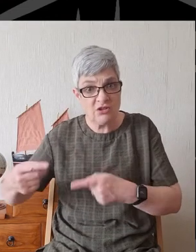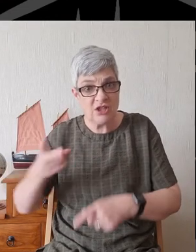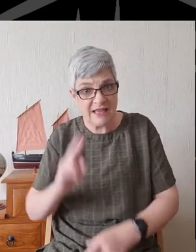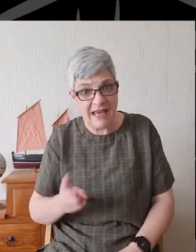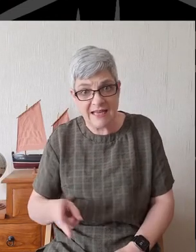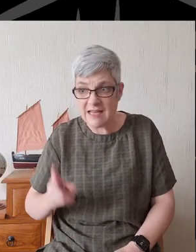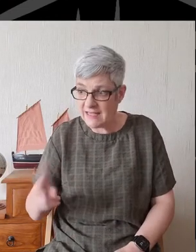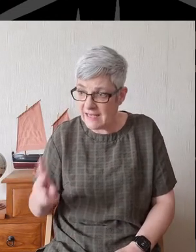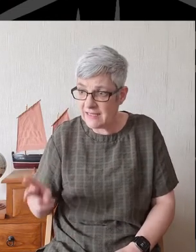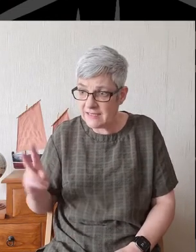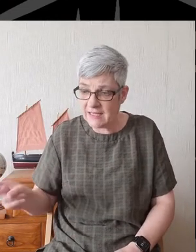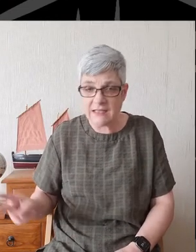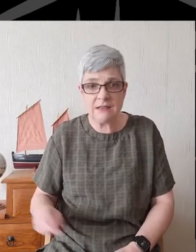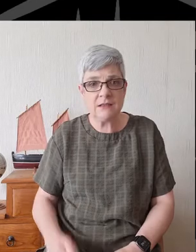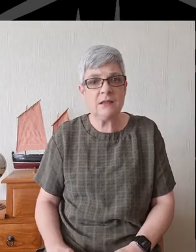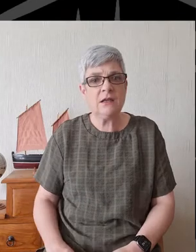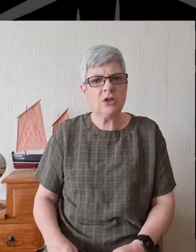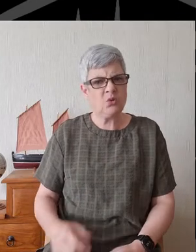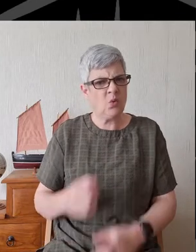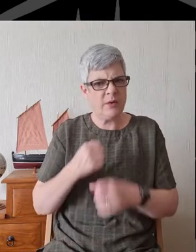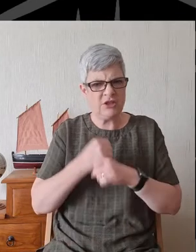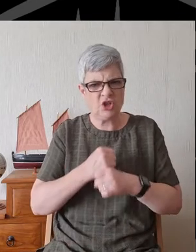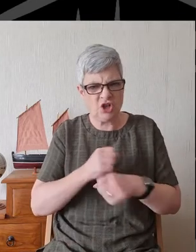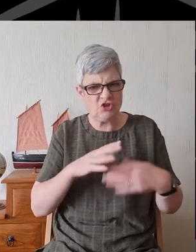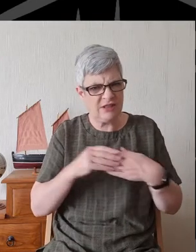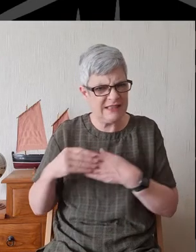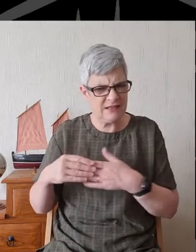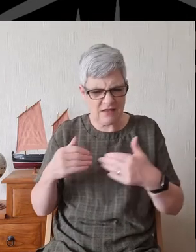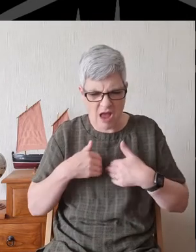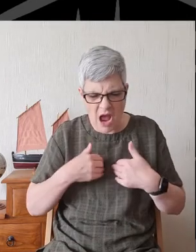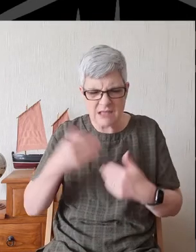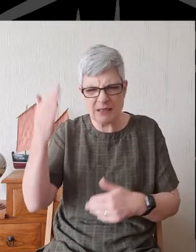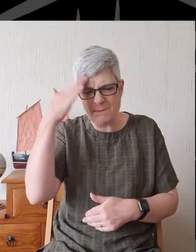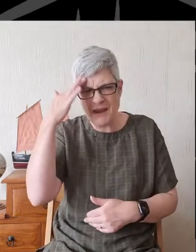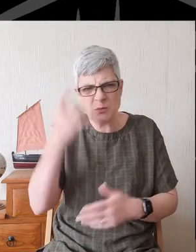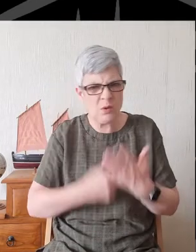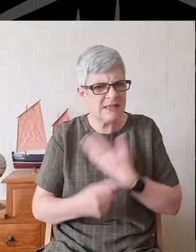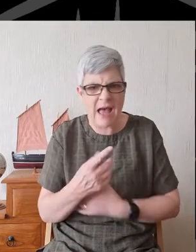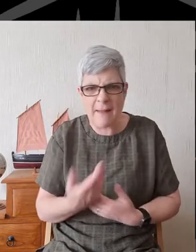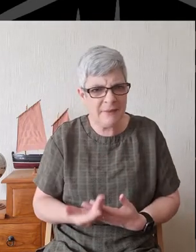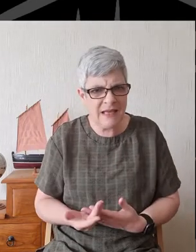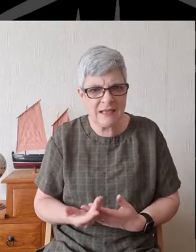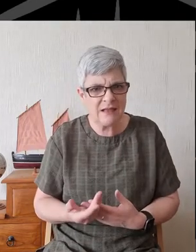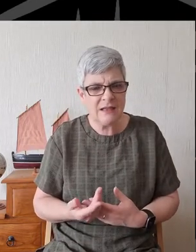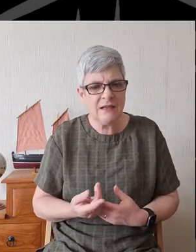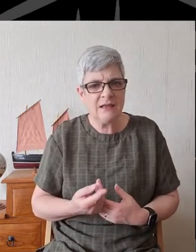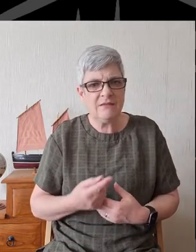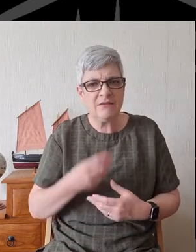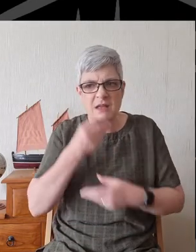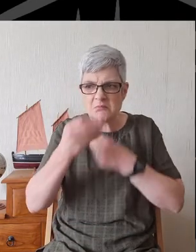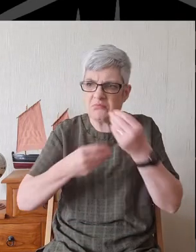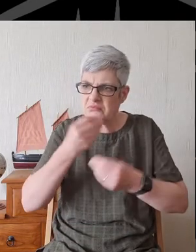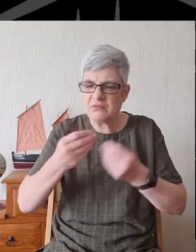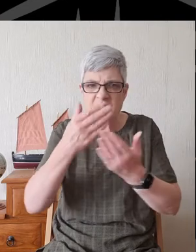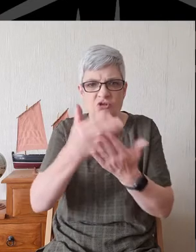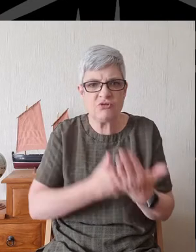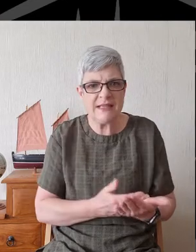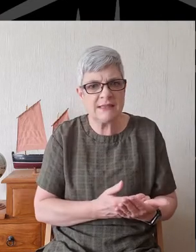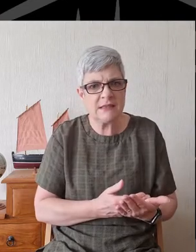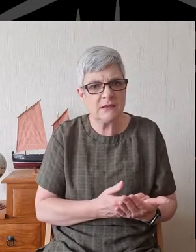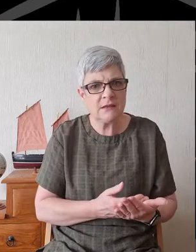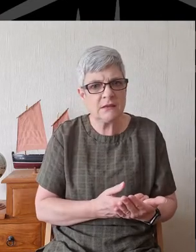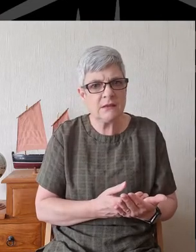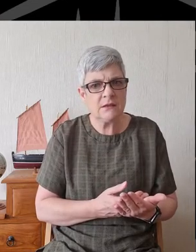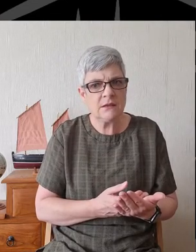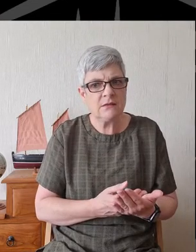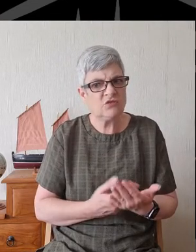What must be going on in some church leaders' hearts and minds as they, for example, recite the Apostles' Creed? It's just